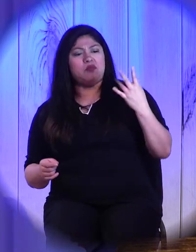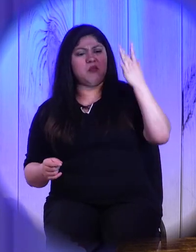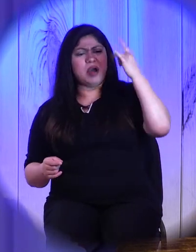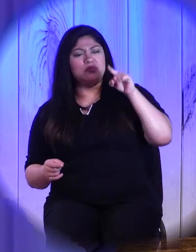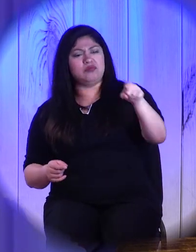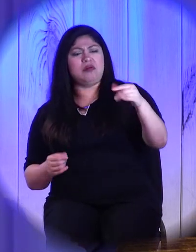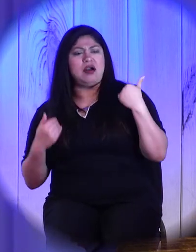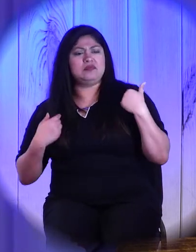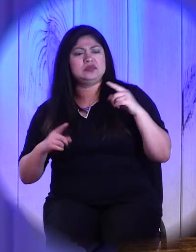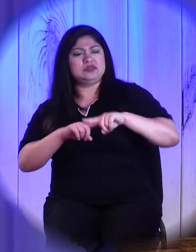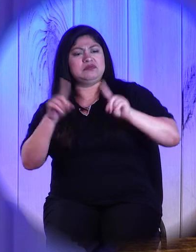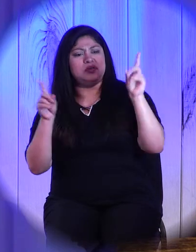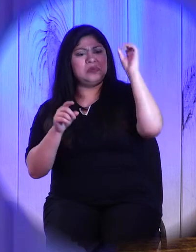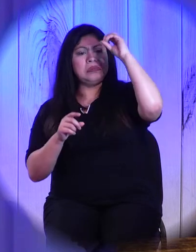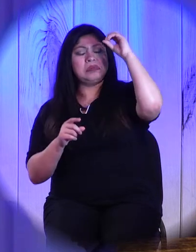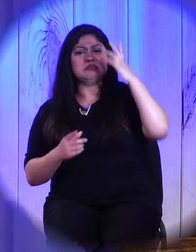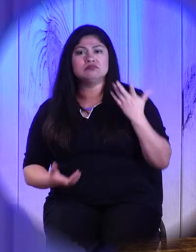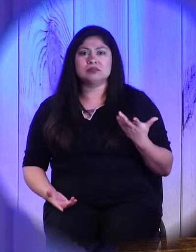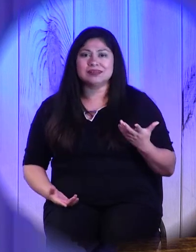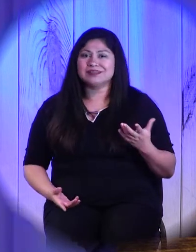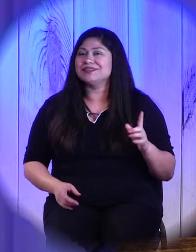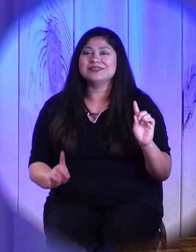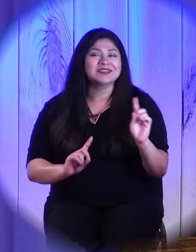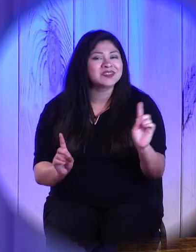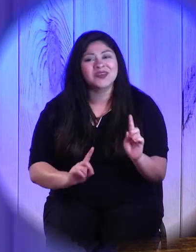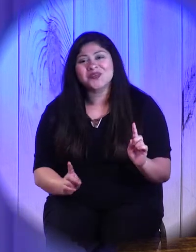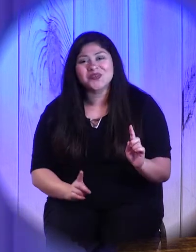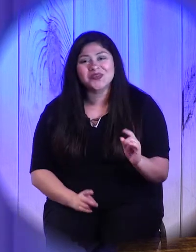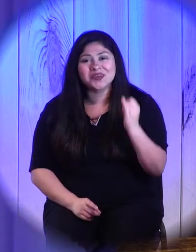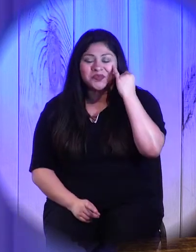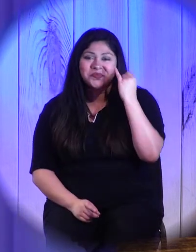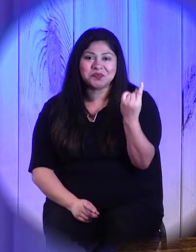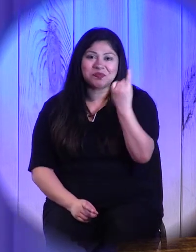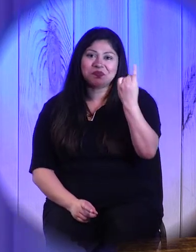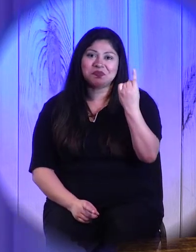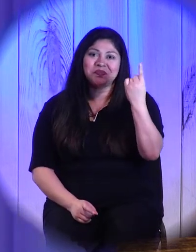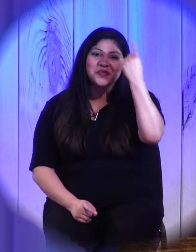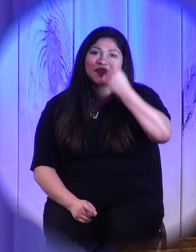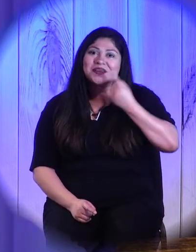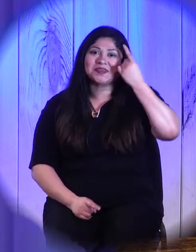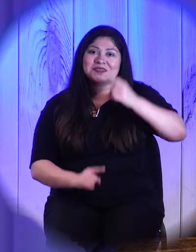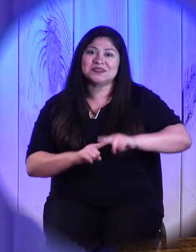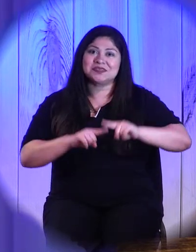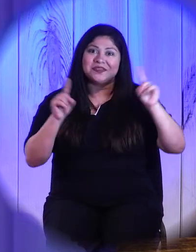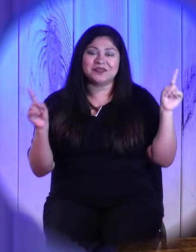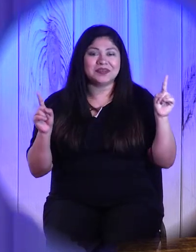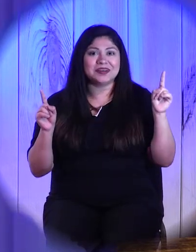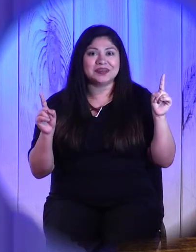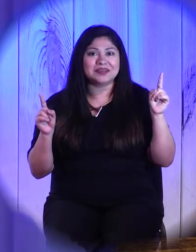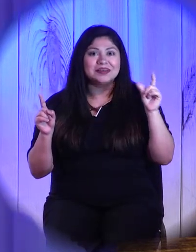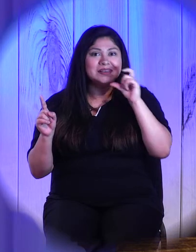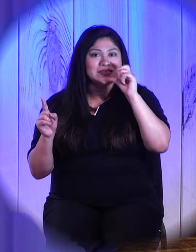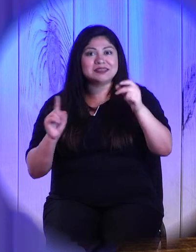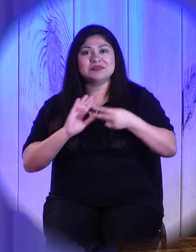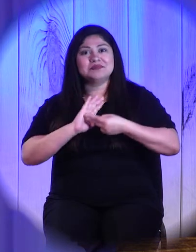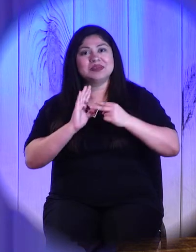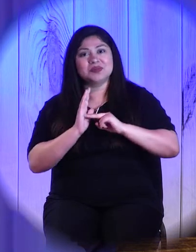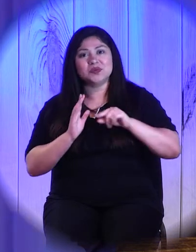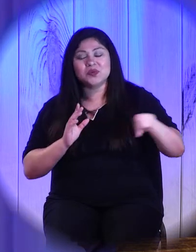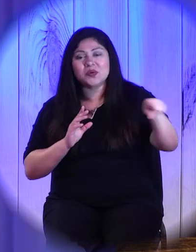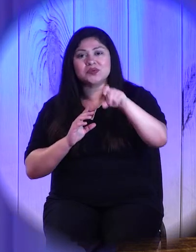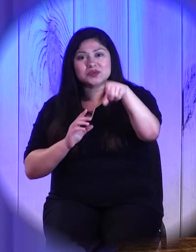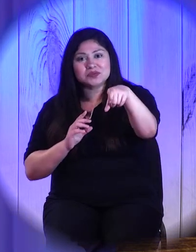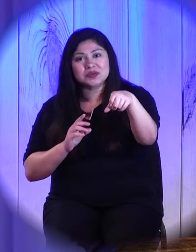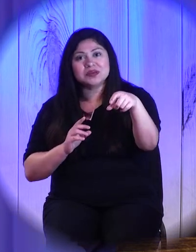someone thinks differently than you do does not mean that you need to be offended. And I was very proud of all of the different